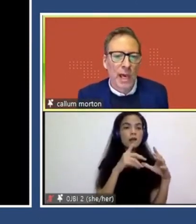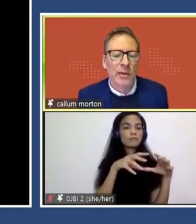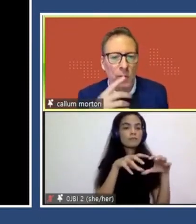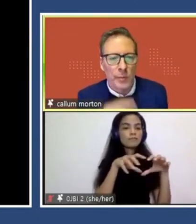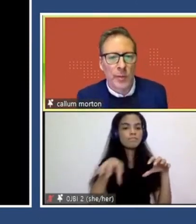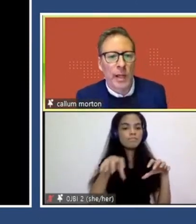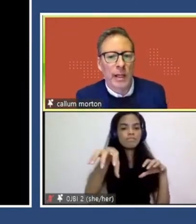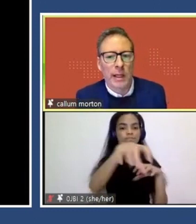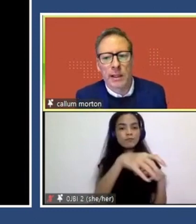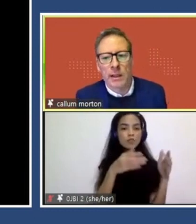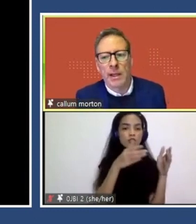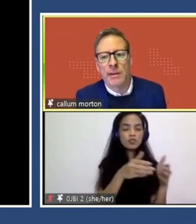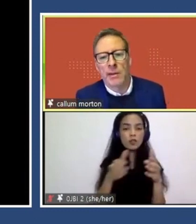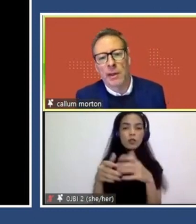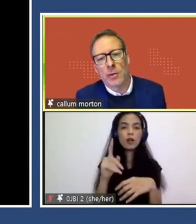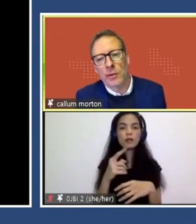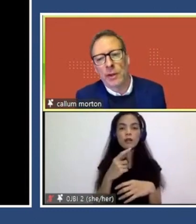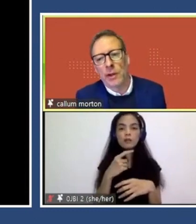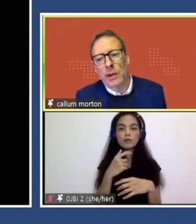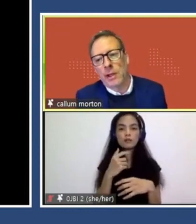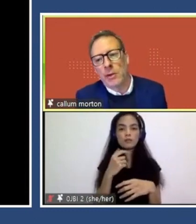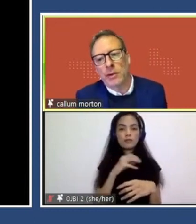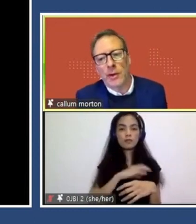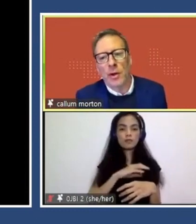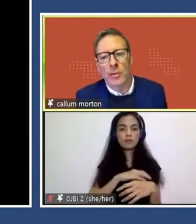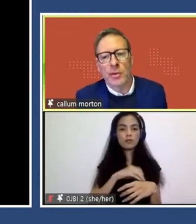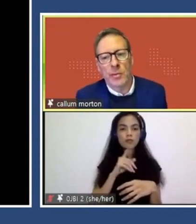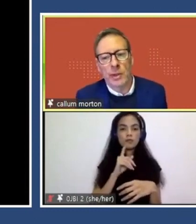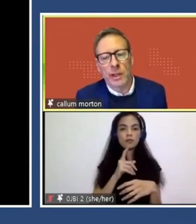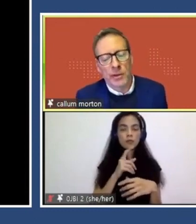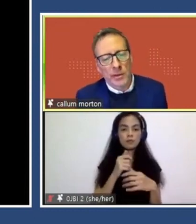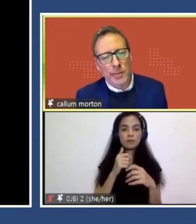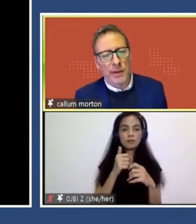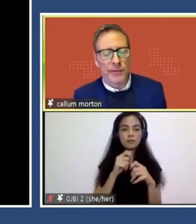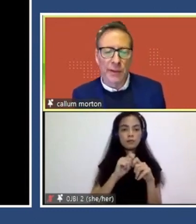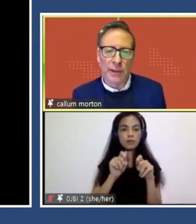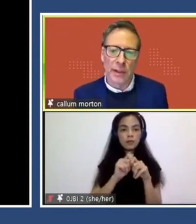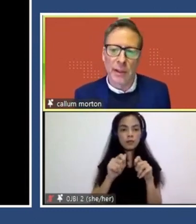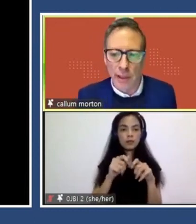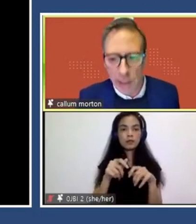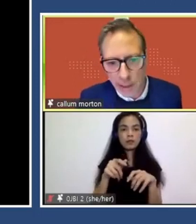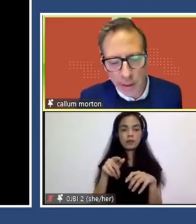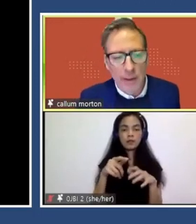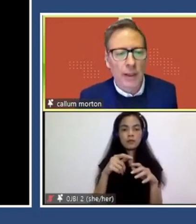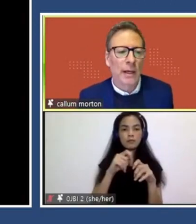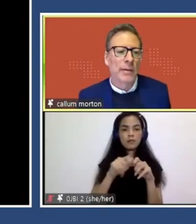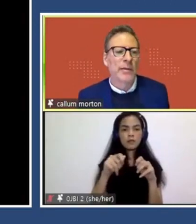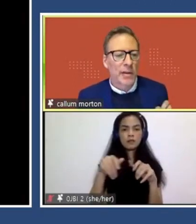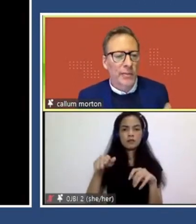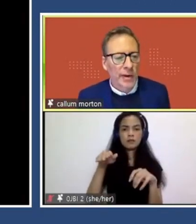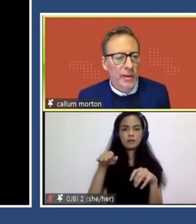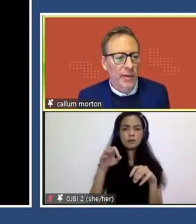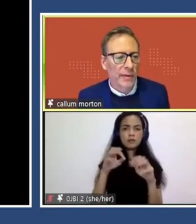Laherty, who is the actor who was playing Hitler, made this thing called the, he called it the Homeless Zombie Villain Lair.